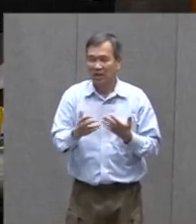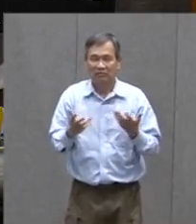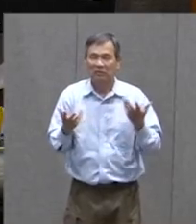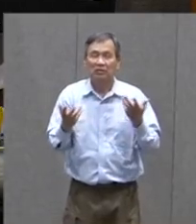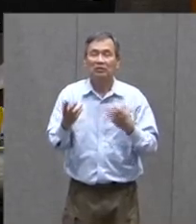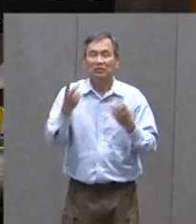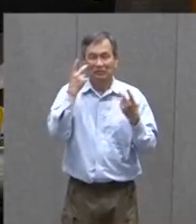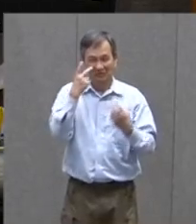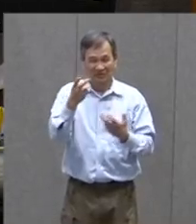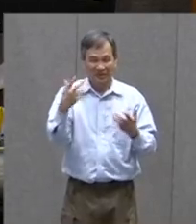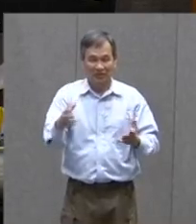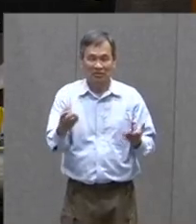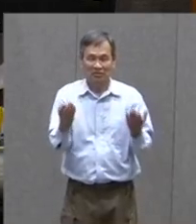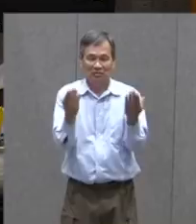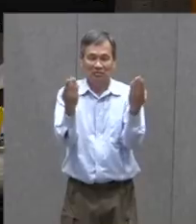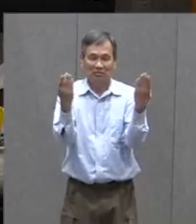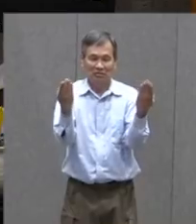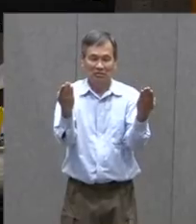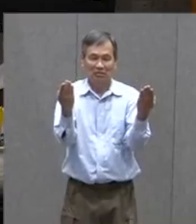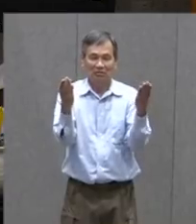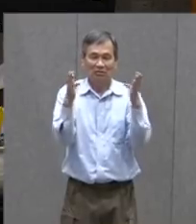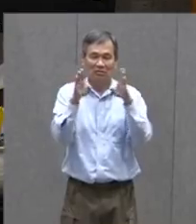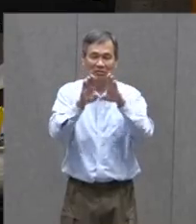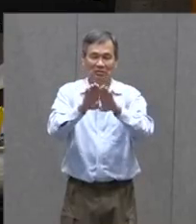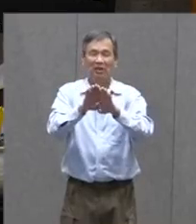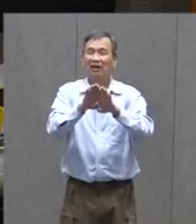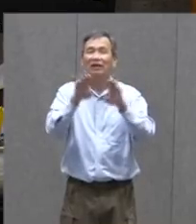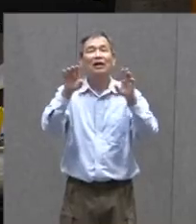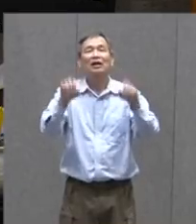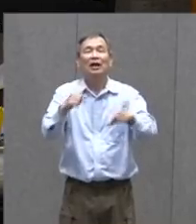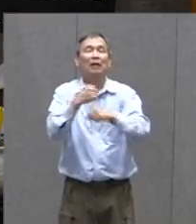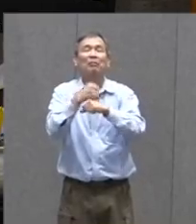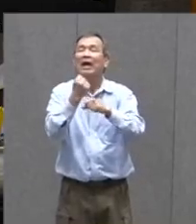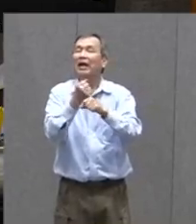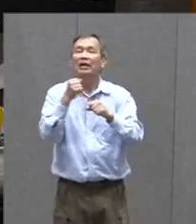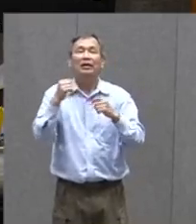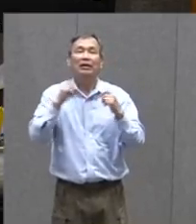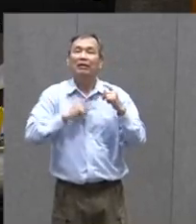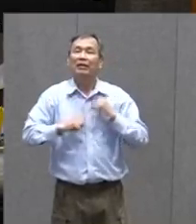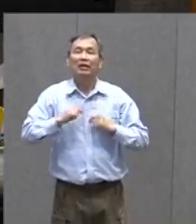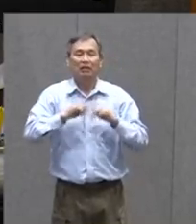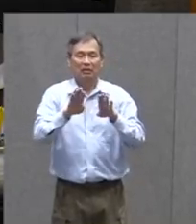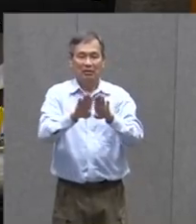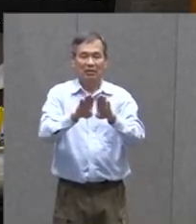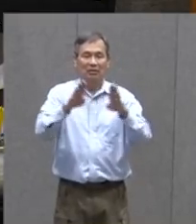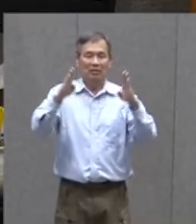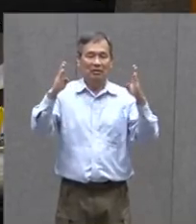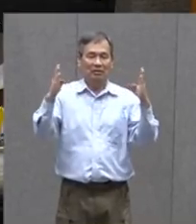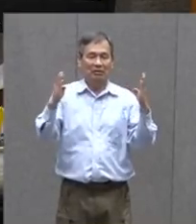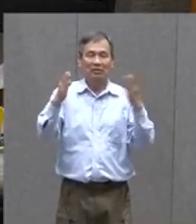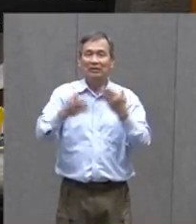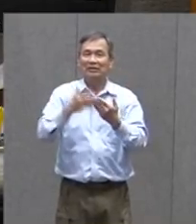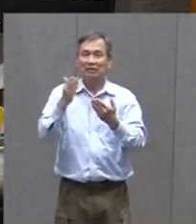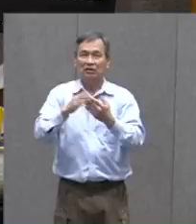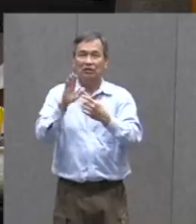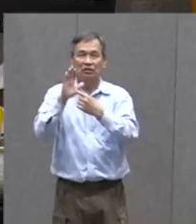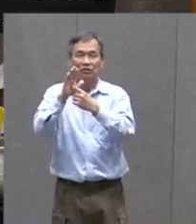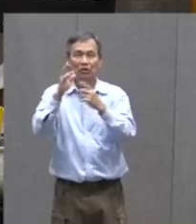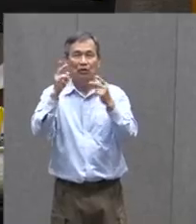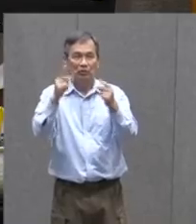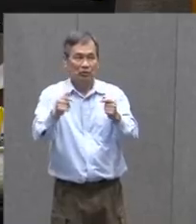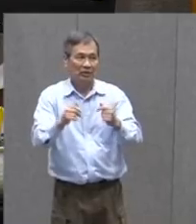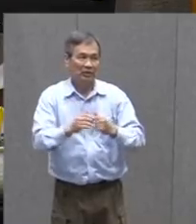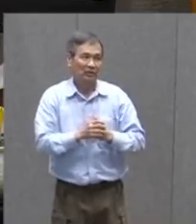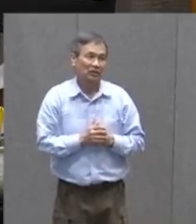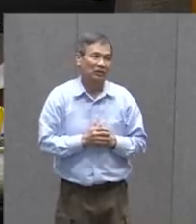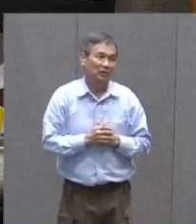And You Seen These You Could Make A Puppet Theater Out Of A Trifold Board Very Easy So I'm Going To Show You Real Quick One Other Way